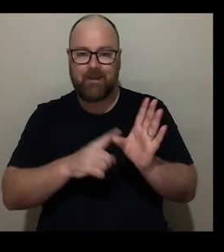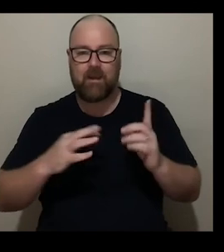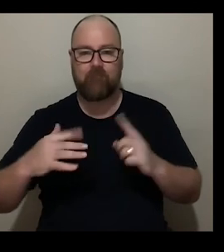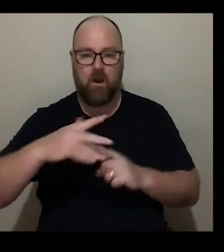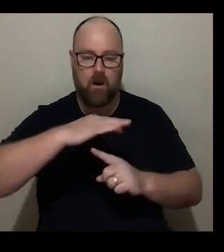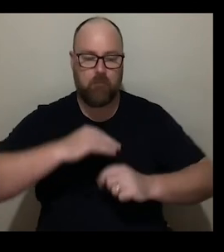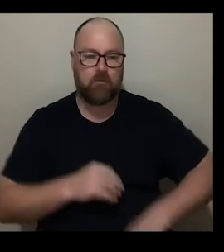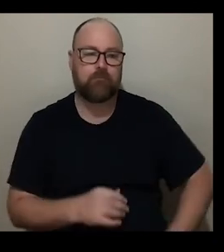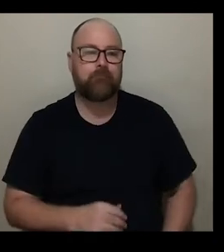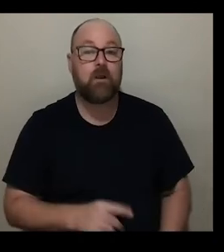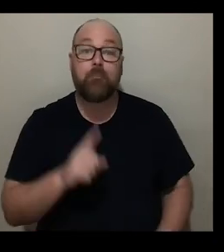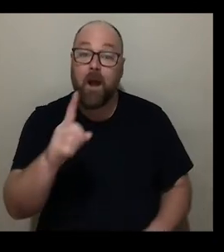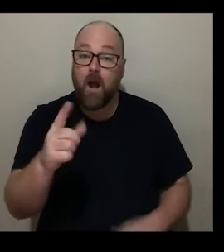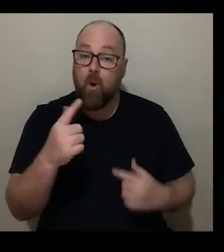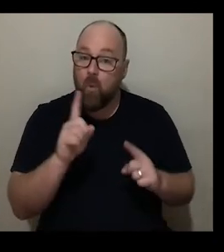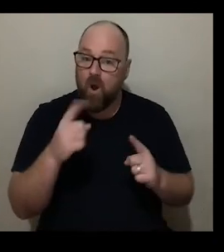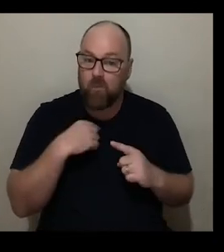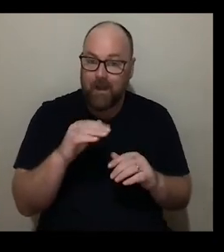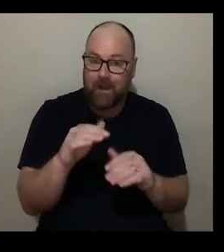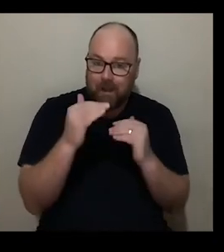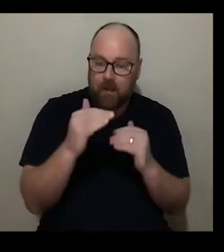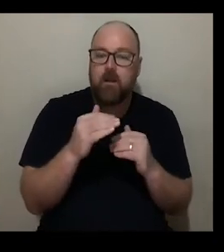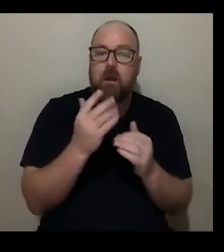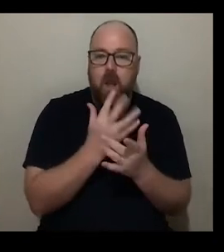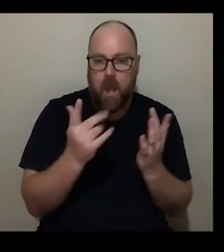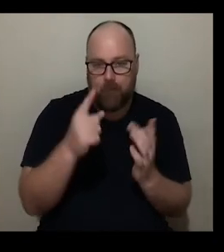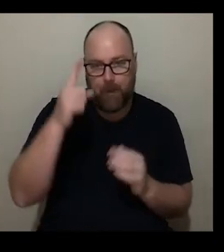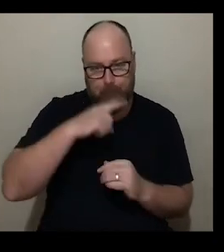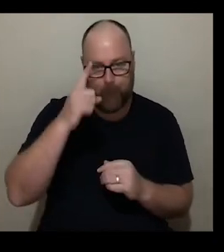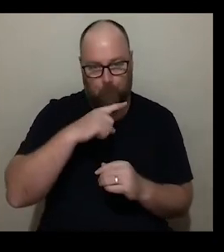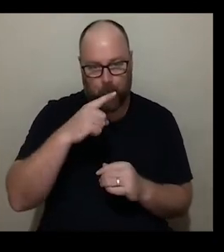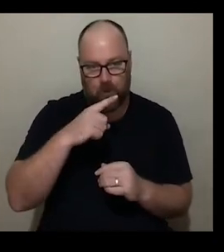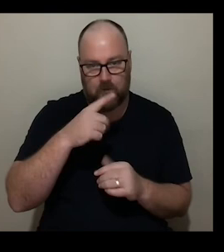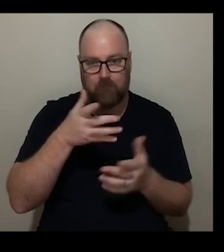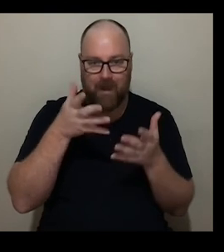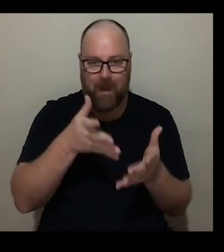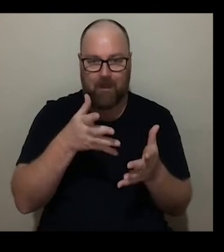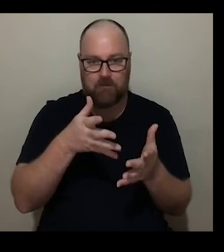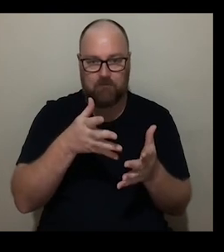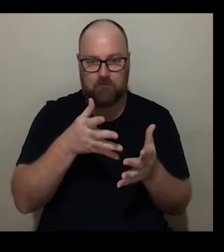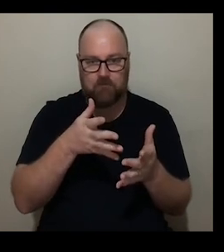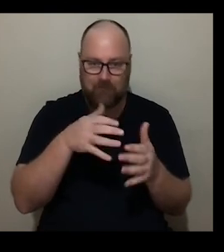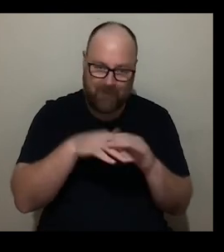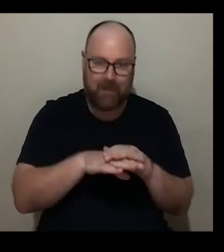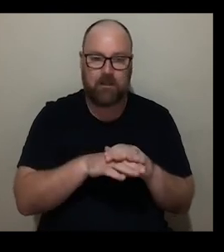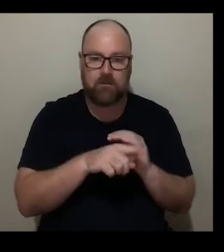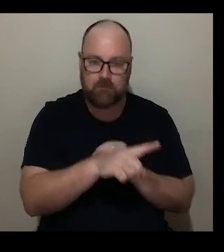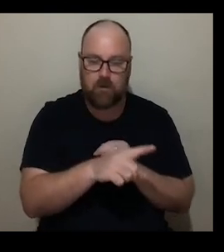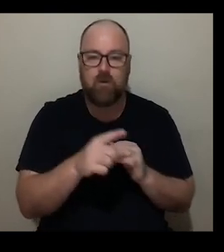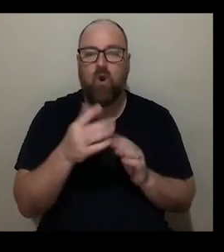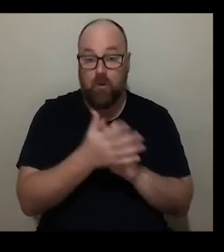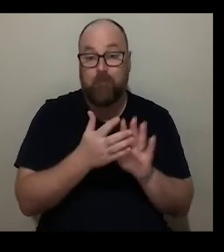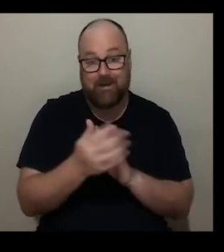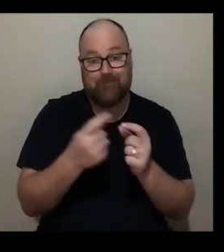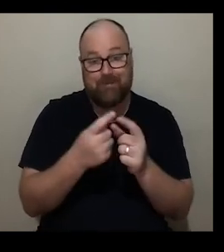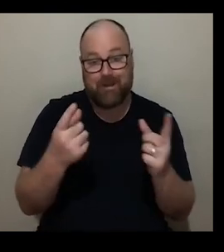the restriction we have is around the number of people we can get through these spaces um and so it's a ticketed exhibition